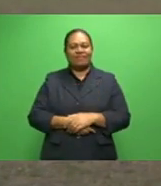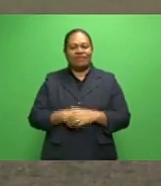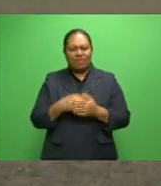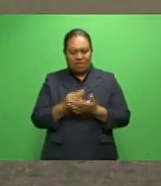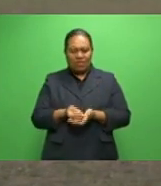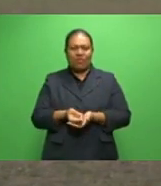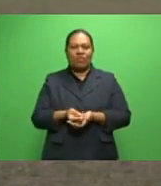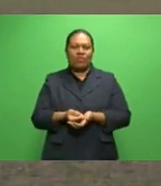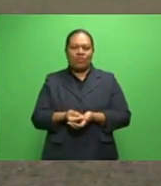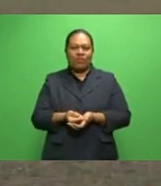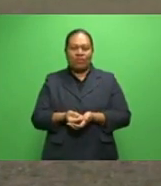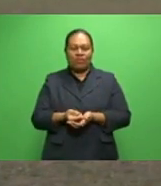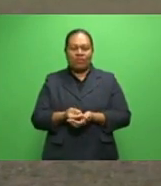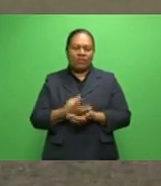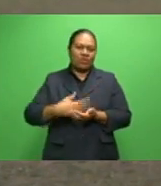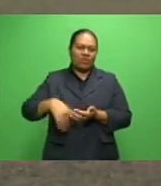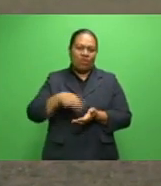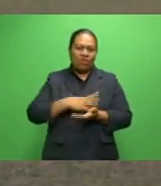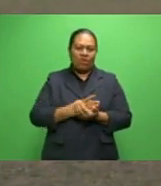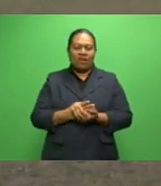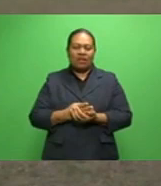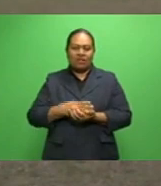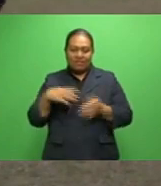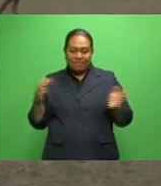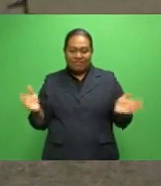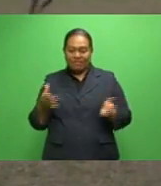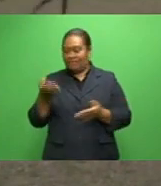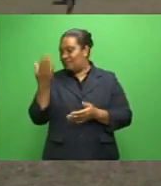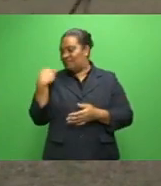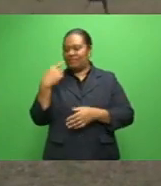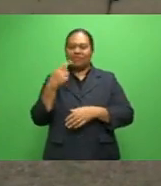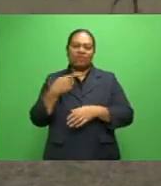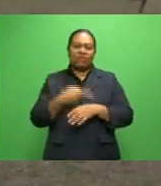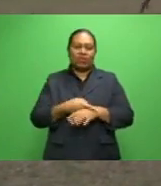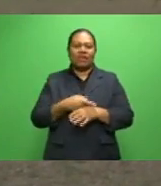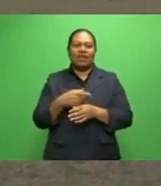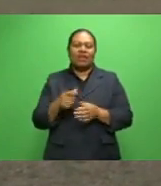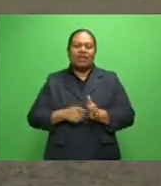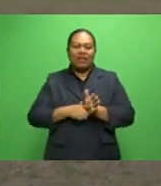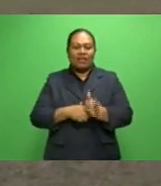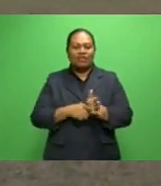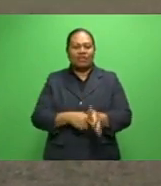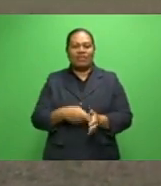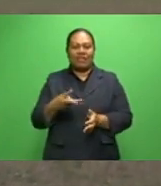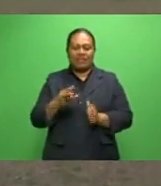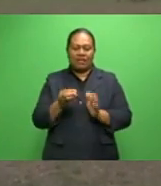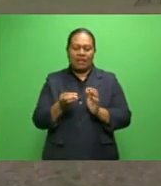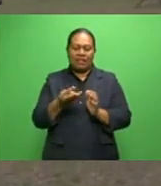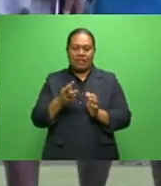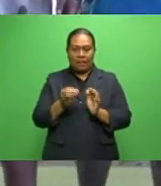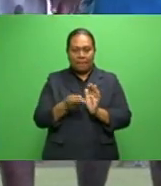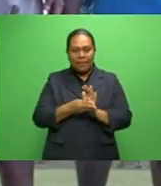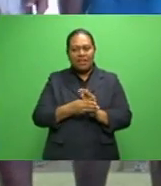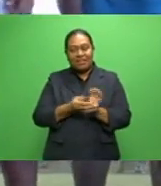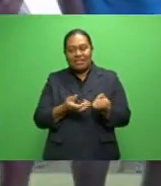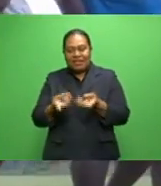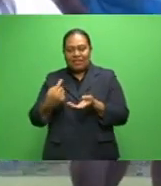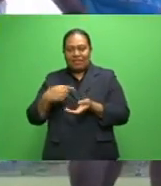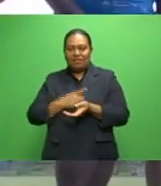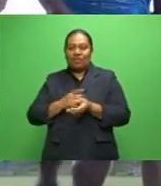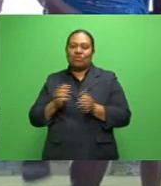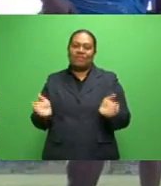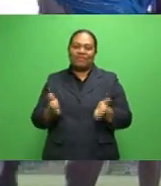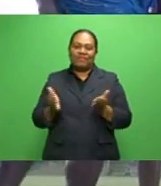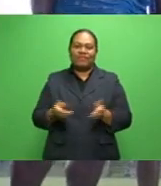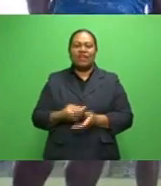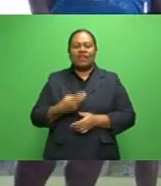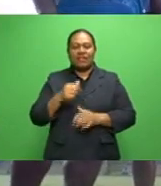back, playing against Lautoka last week. been given 30 minutes by a coach to play. While